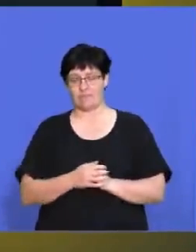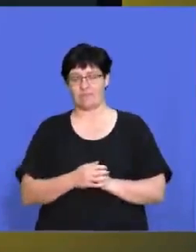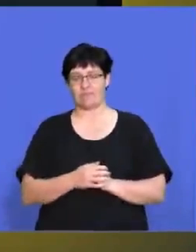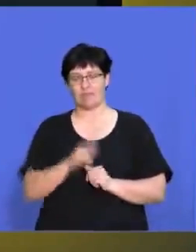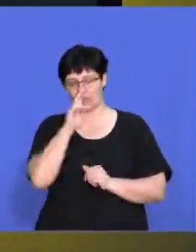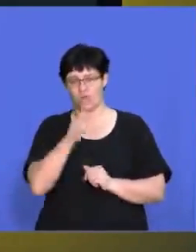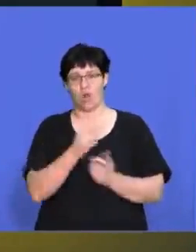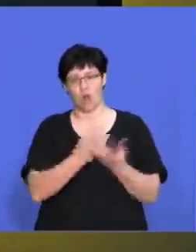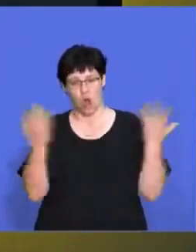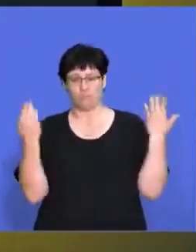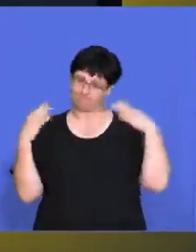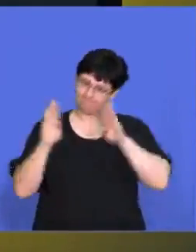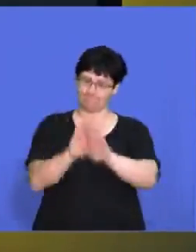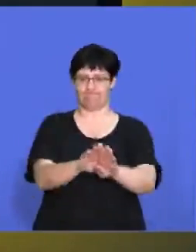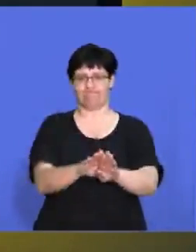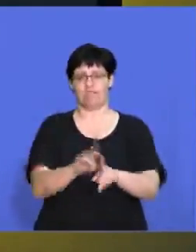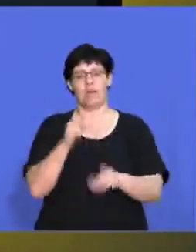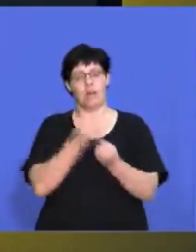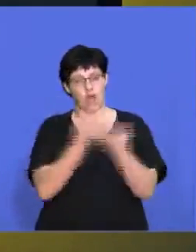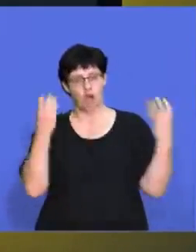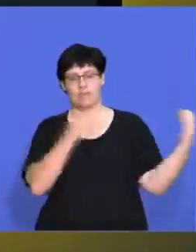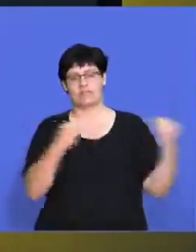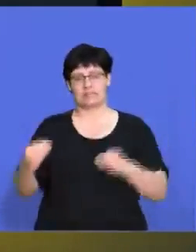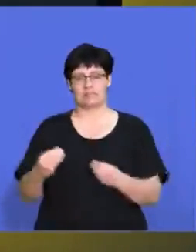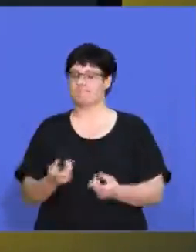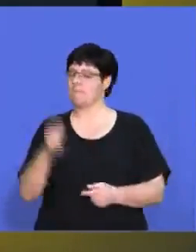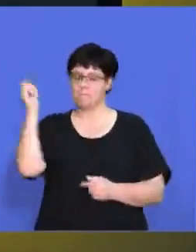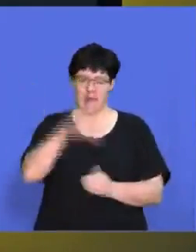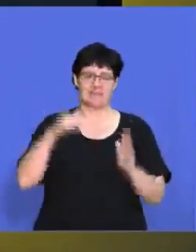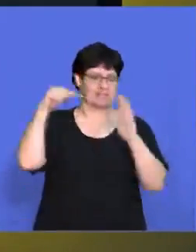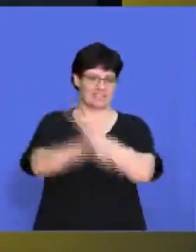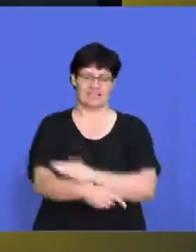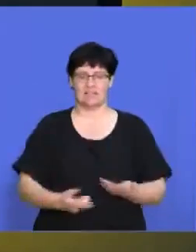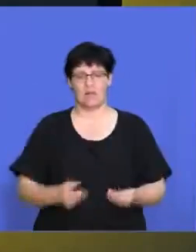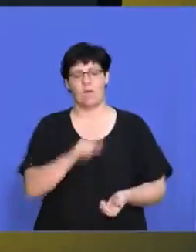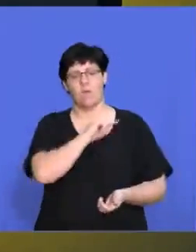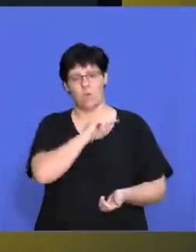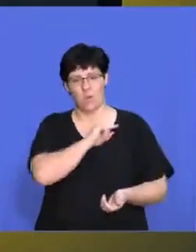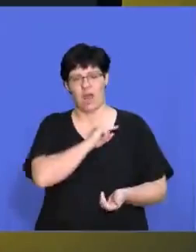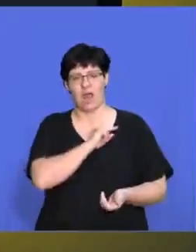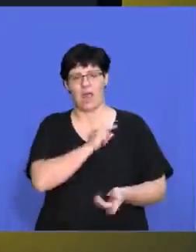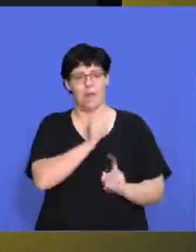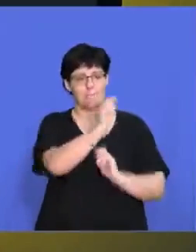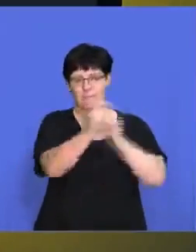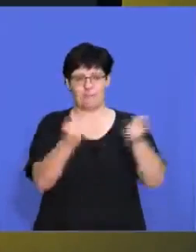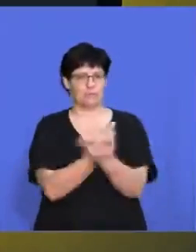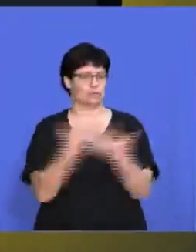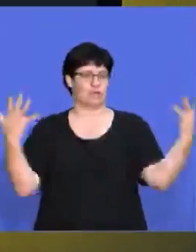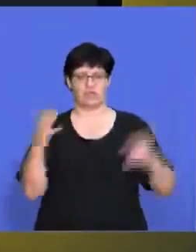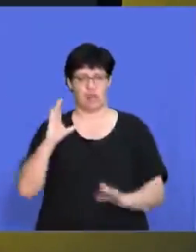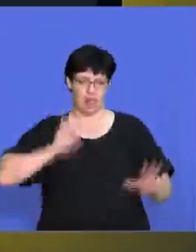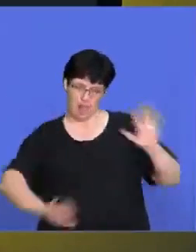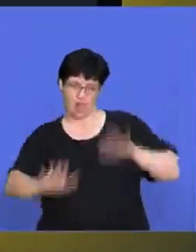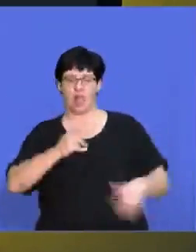during the lockdown. There were a lot of companies that had to liquidate because they had too much debt and the